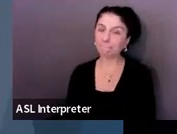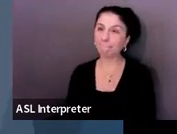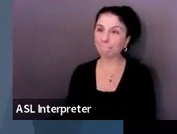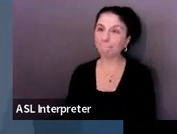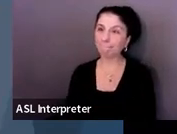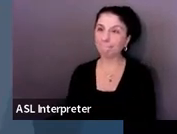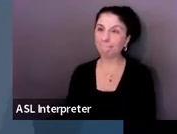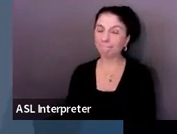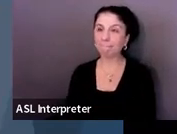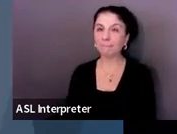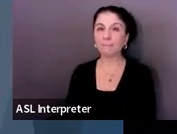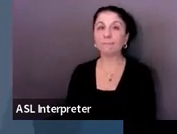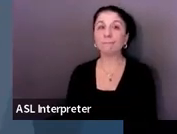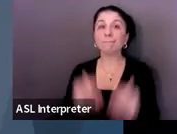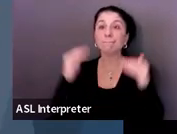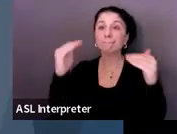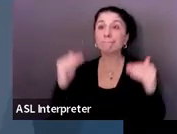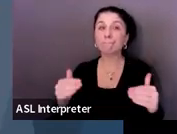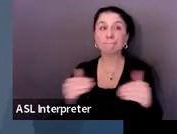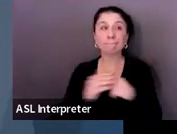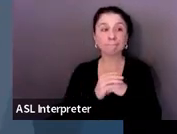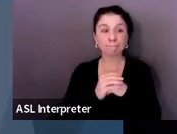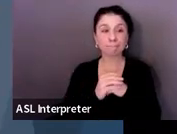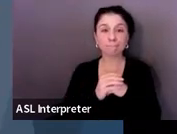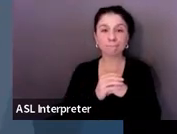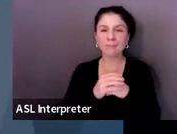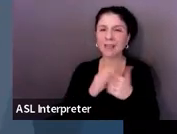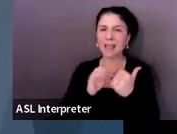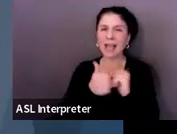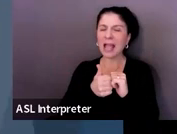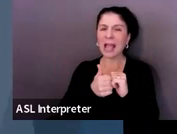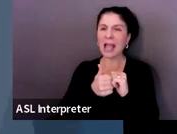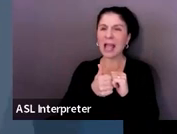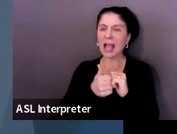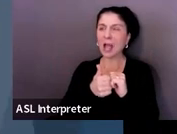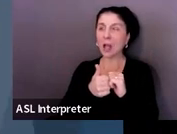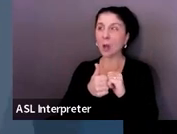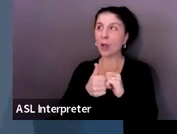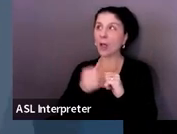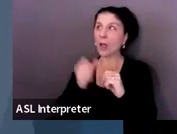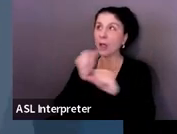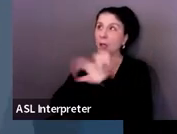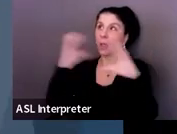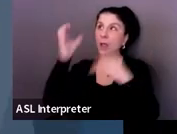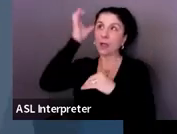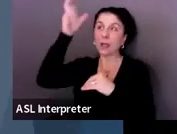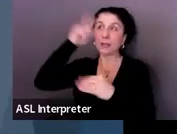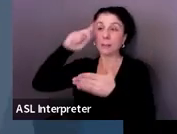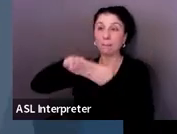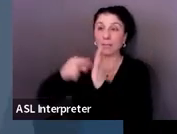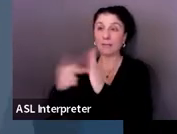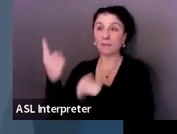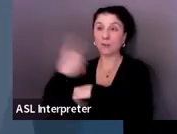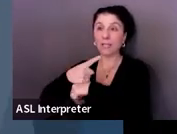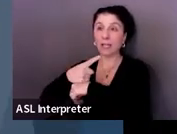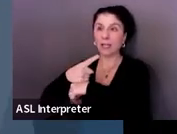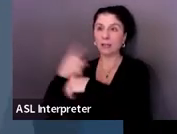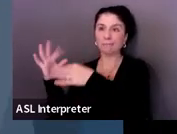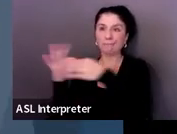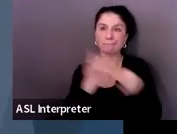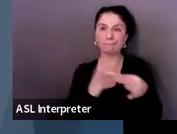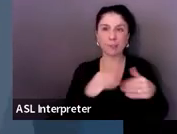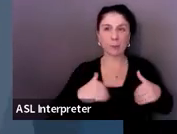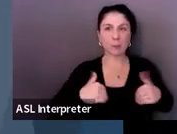So how does this translate to the students that we work with, to the youths in our programs? And how are we